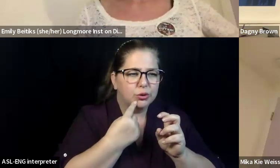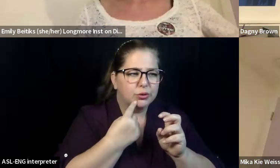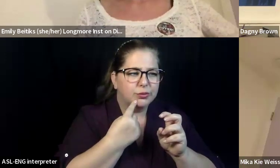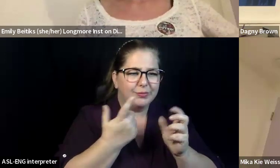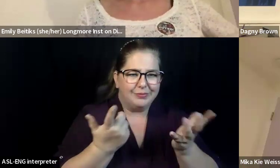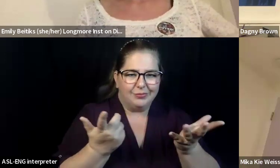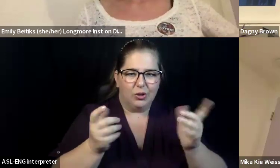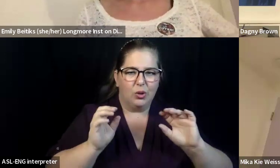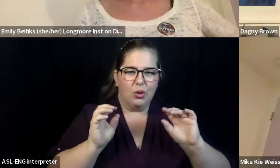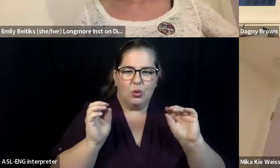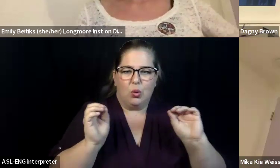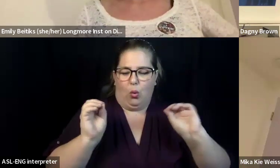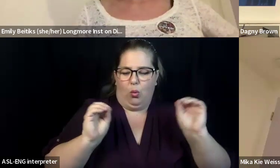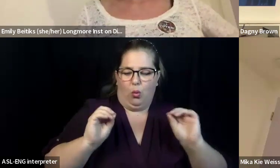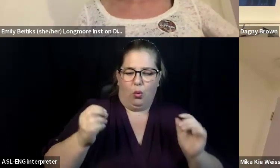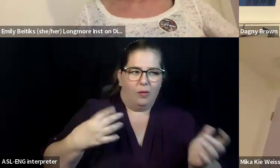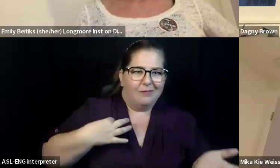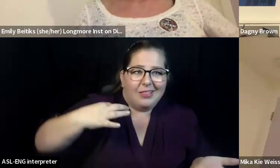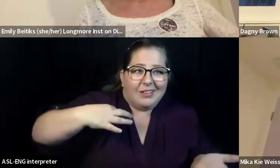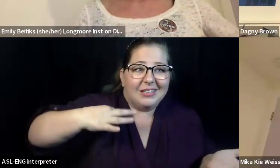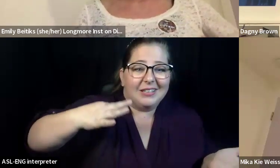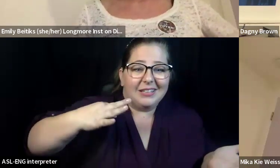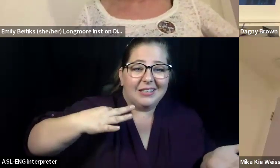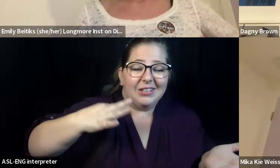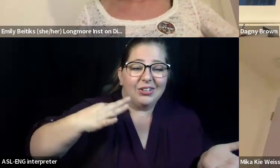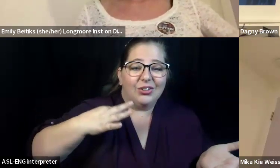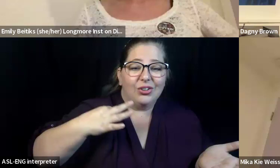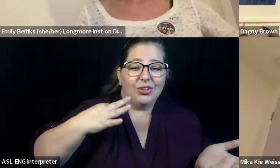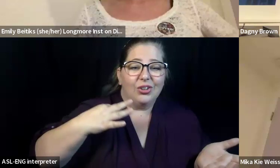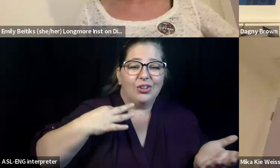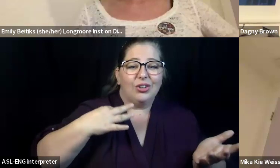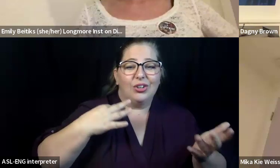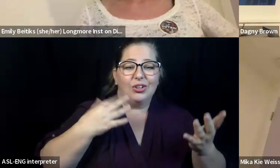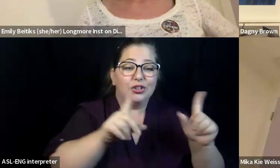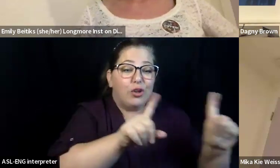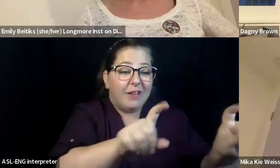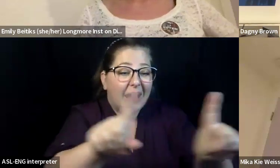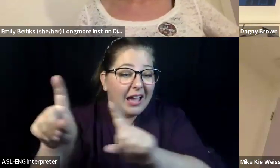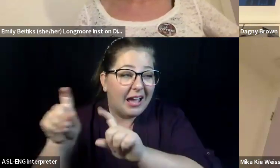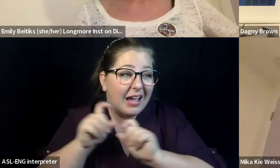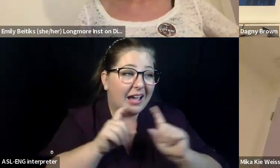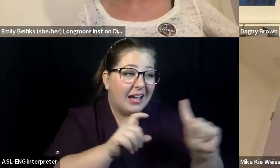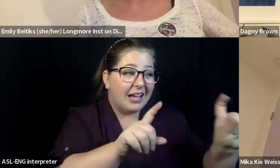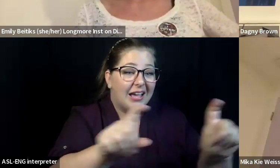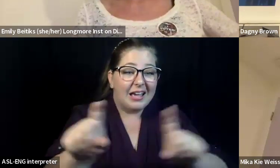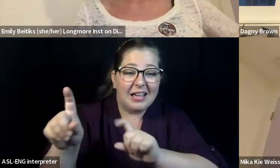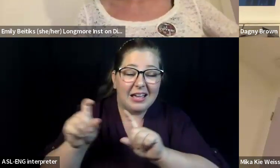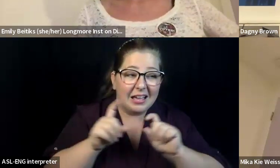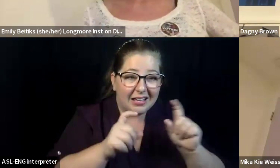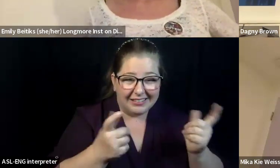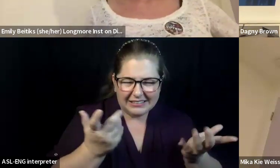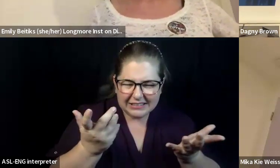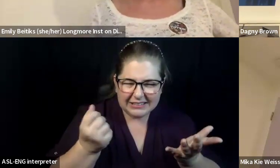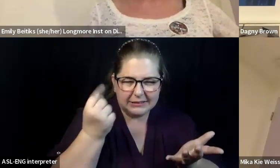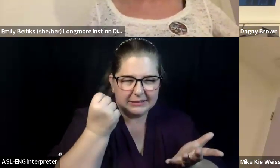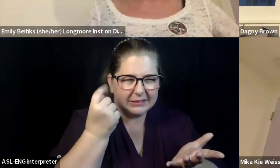any kind of volunteer, you know, paid, you know, uh, surveys, those kinds of things, um, with, with notice.